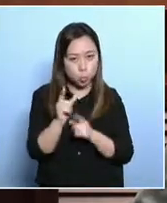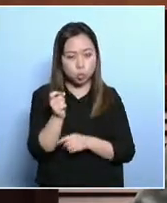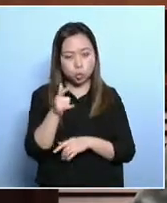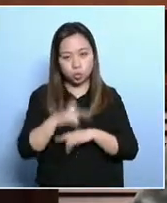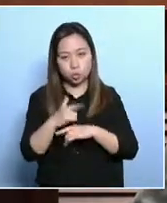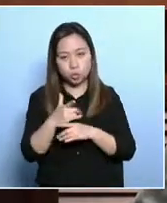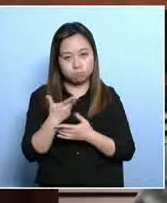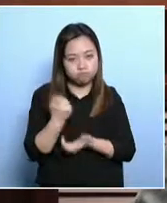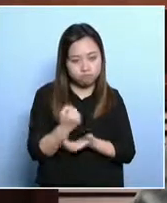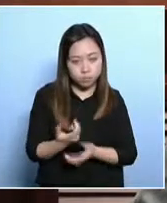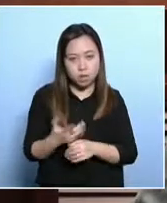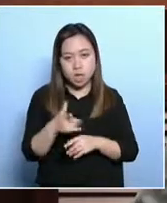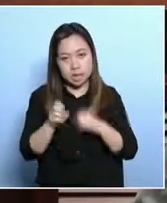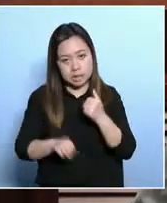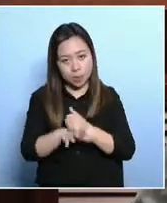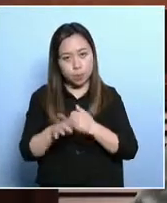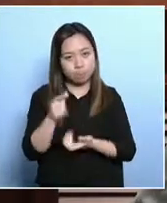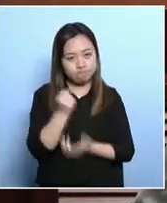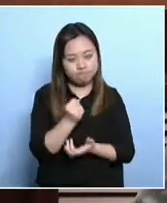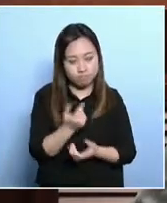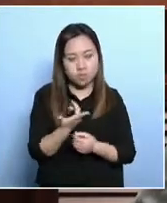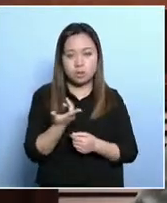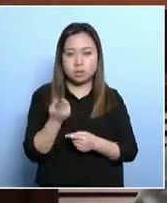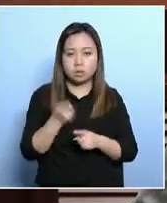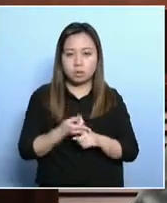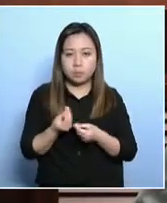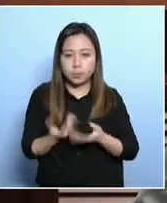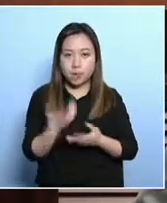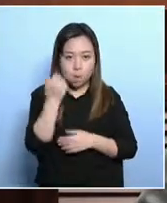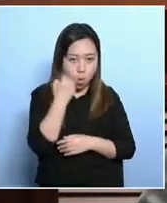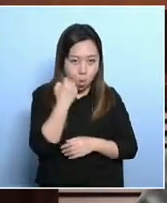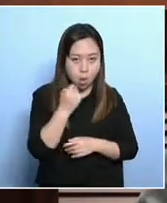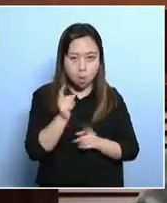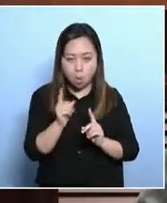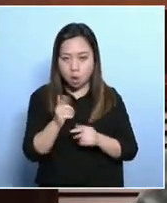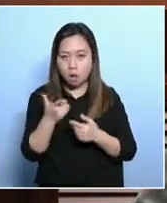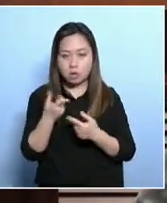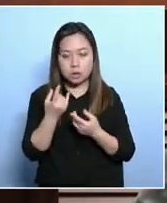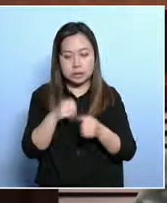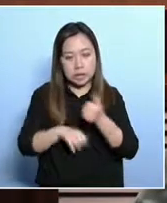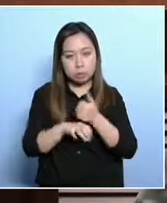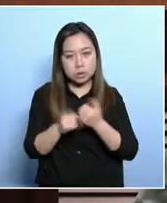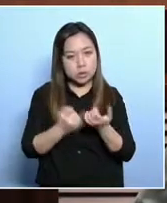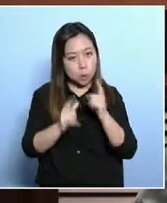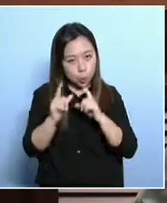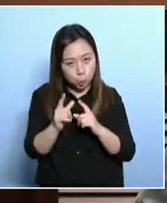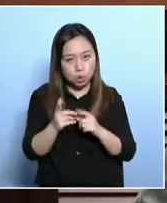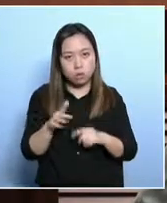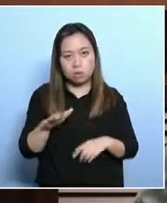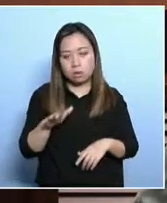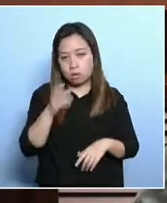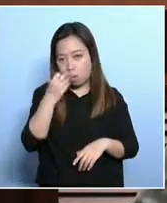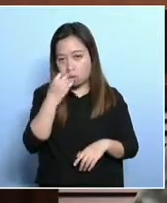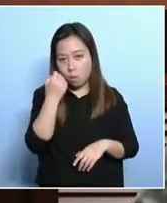provides old age allowance and so on. Now, these help